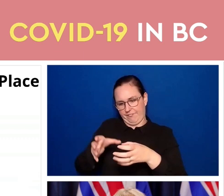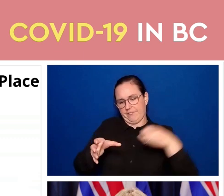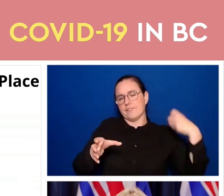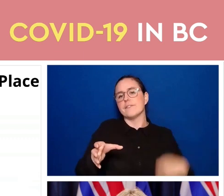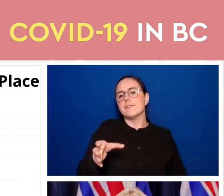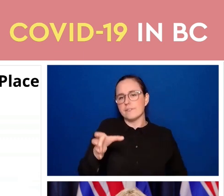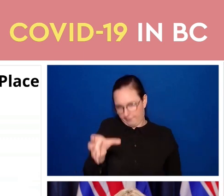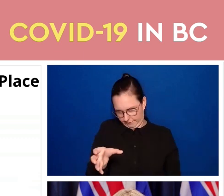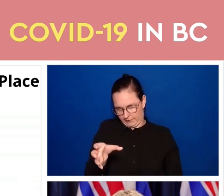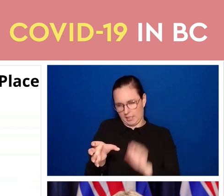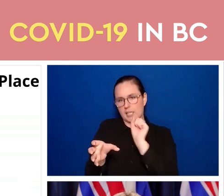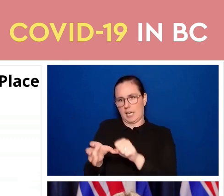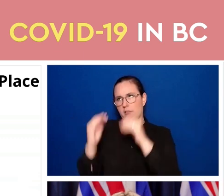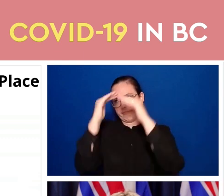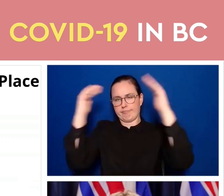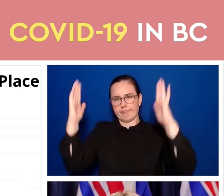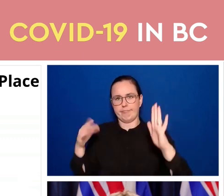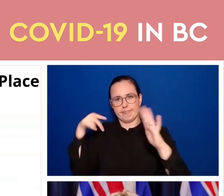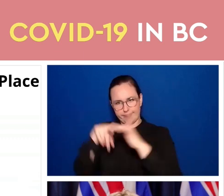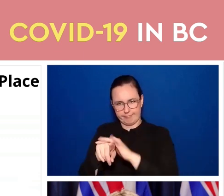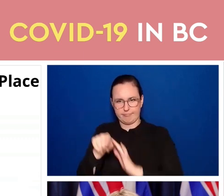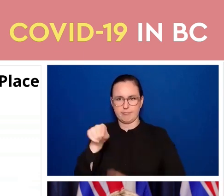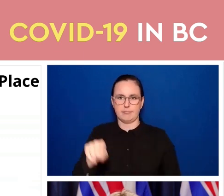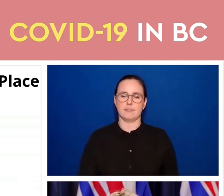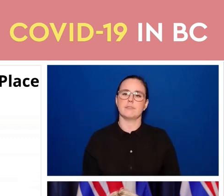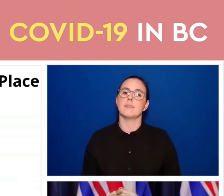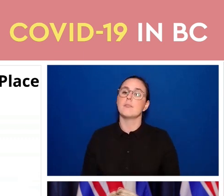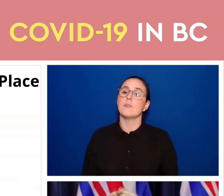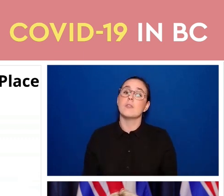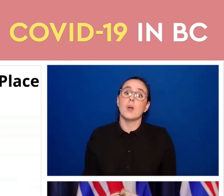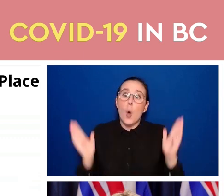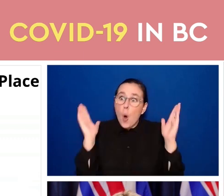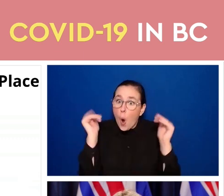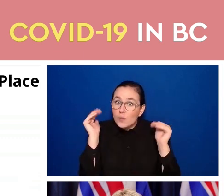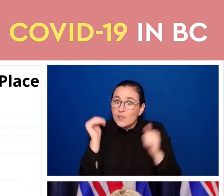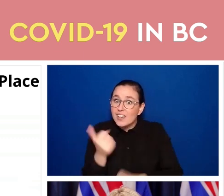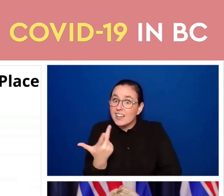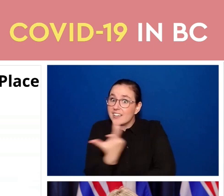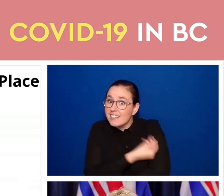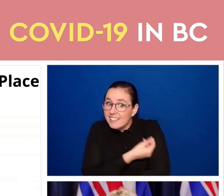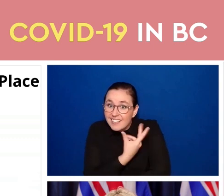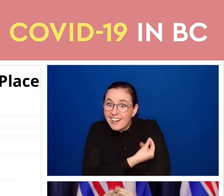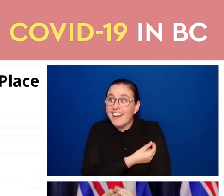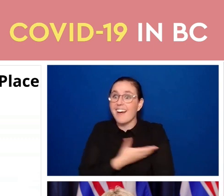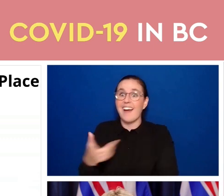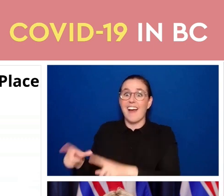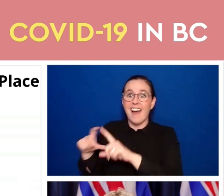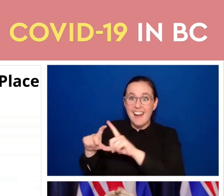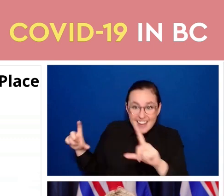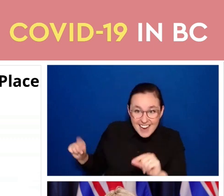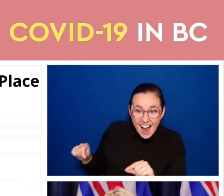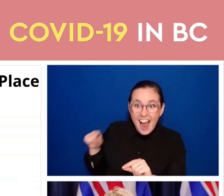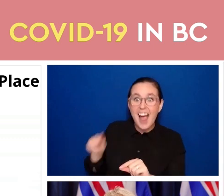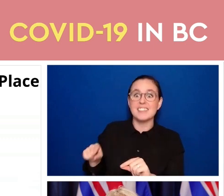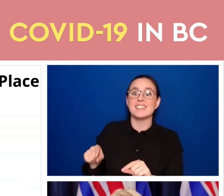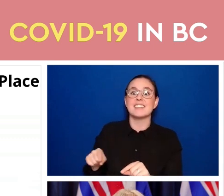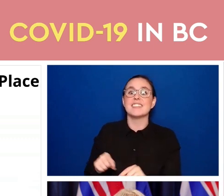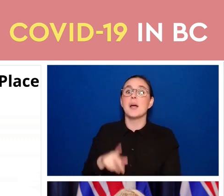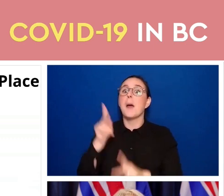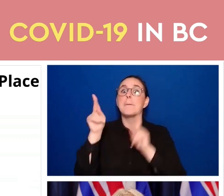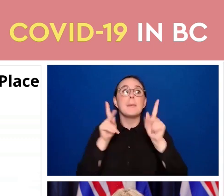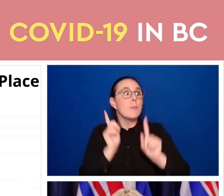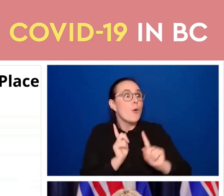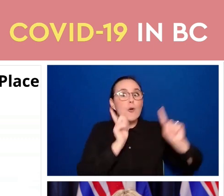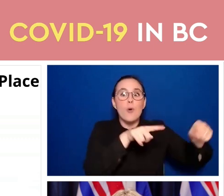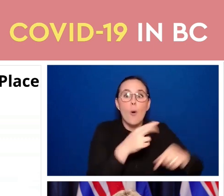is that once it is only immunized people who are at these discretionary events, these social events, these businesses, we'll be